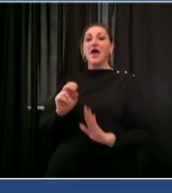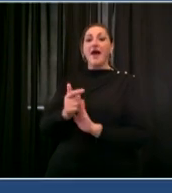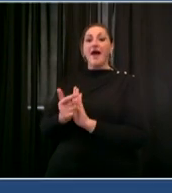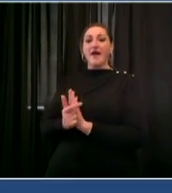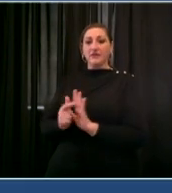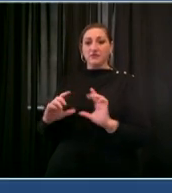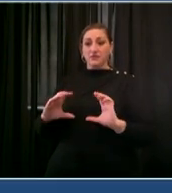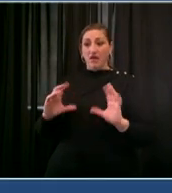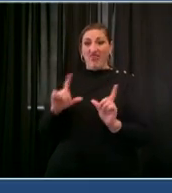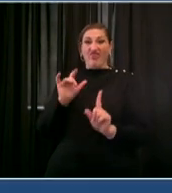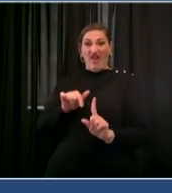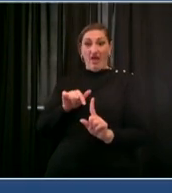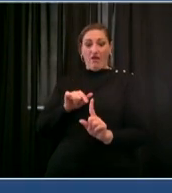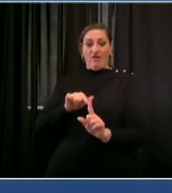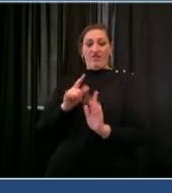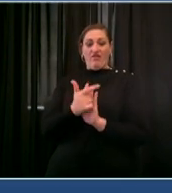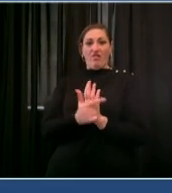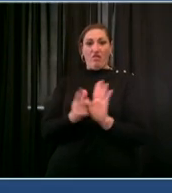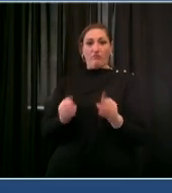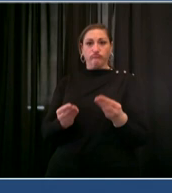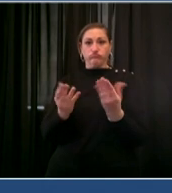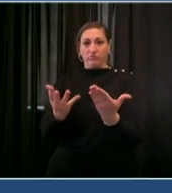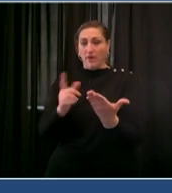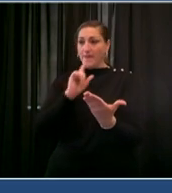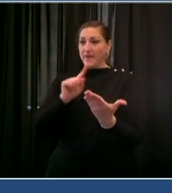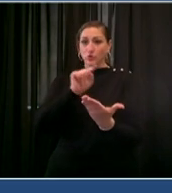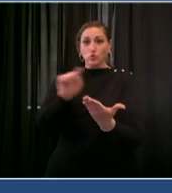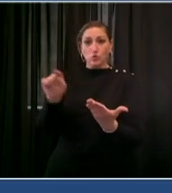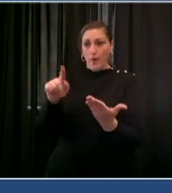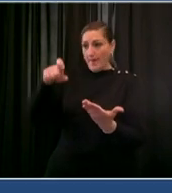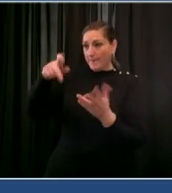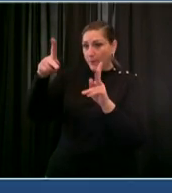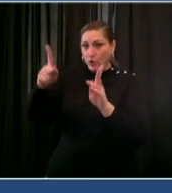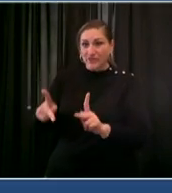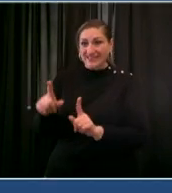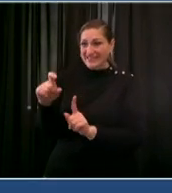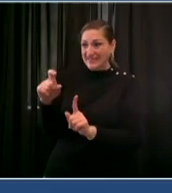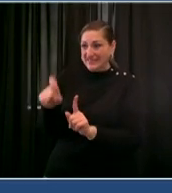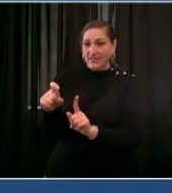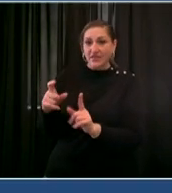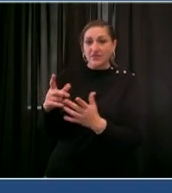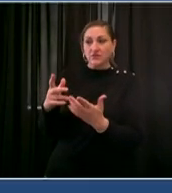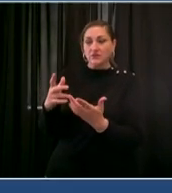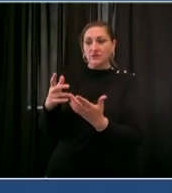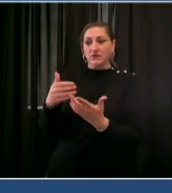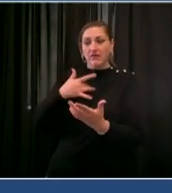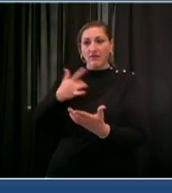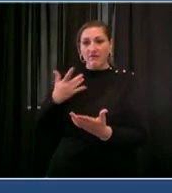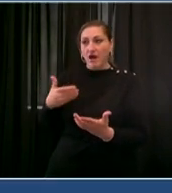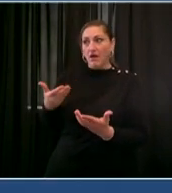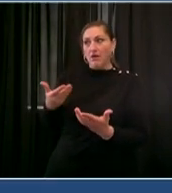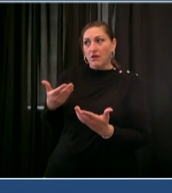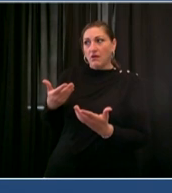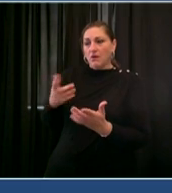prevents a person for meeting their basic needs to such an extent that they are a danger to